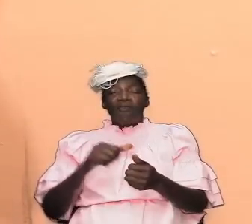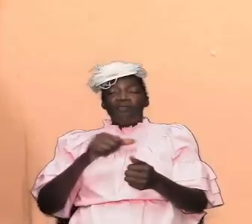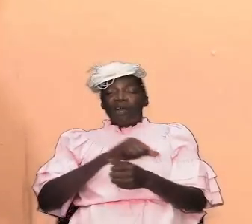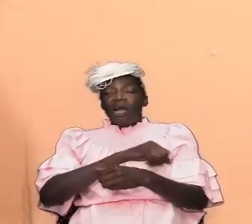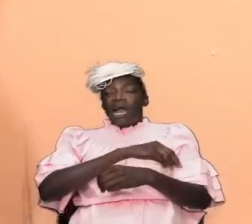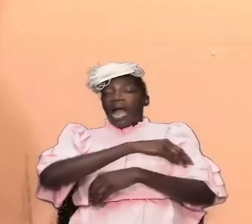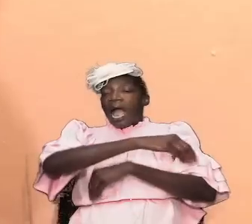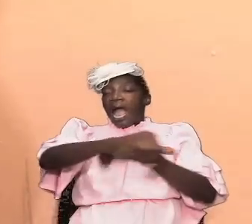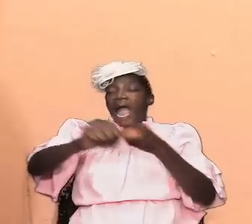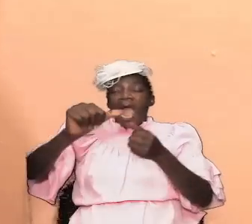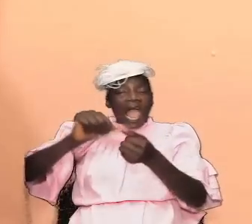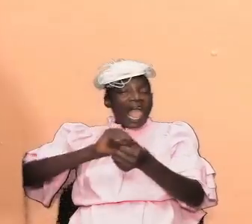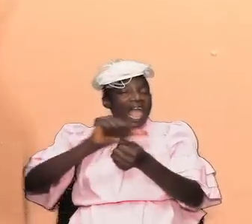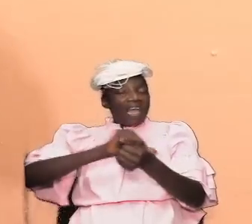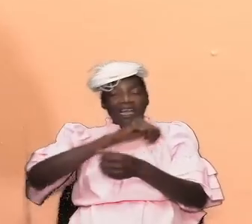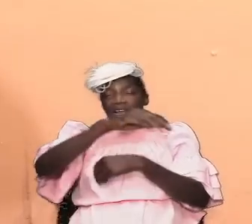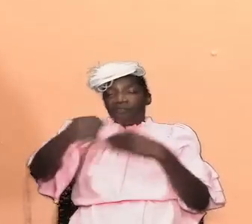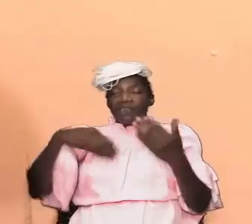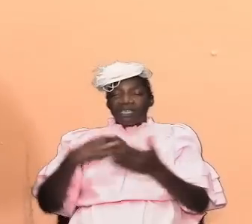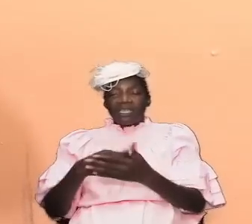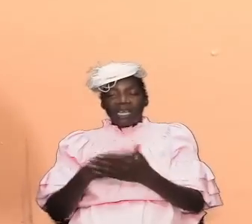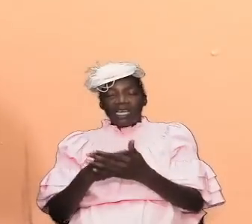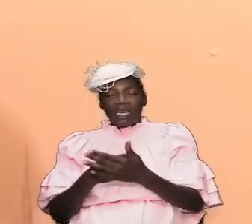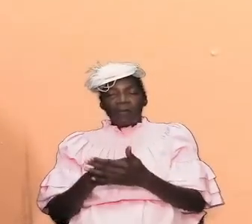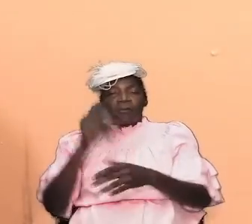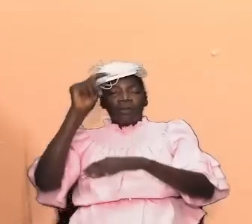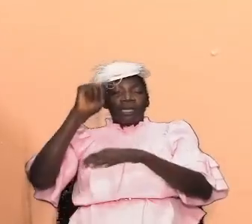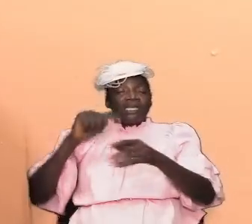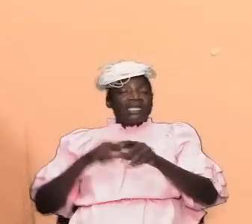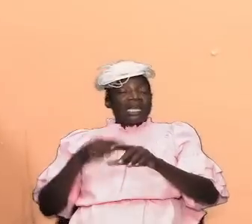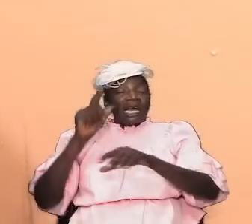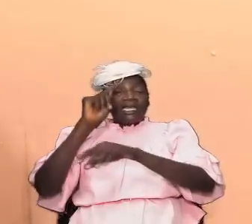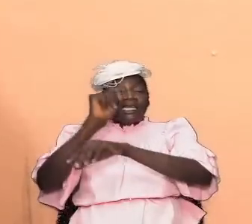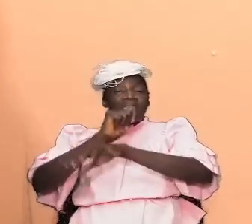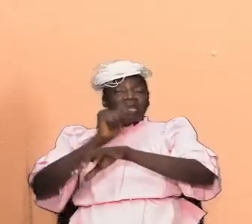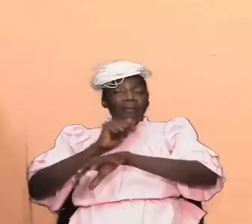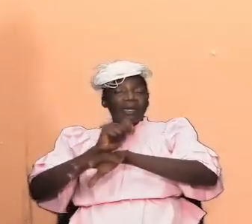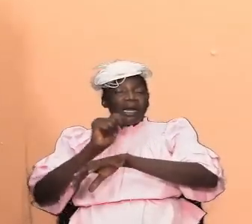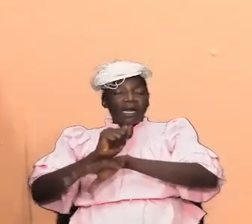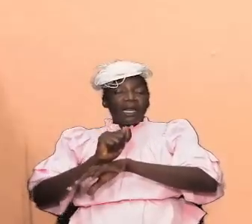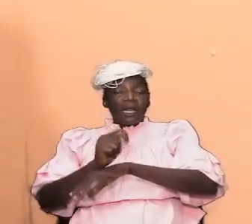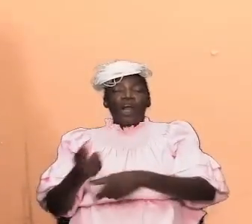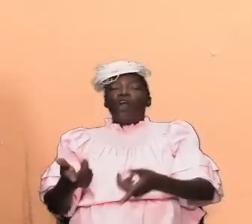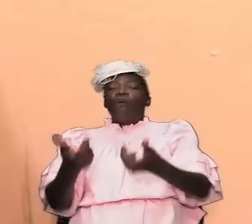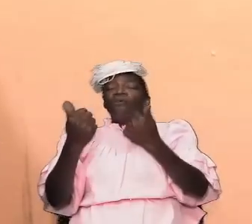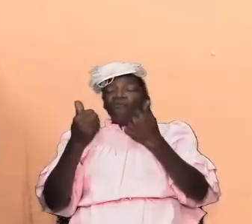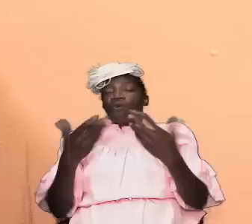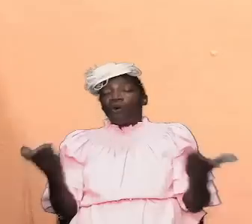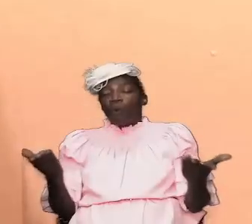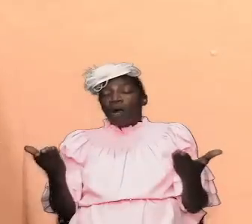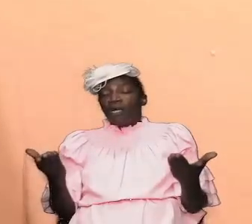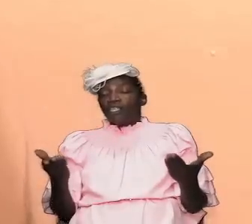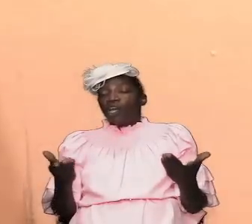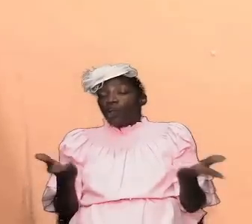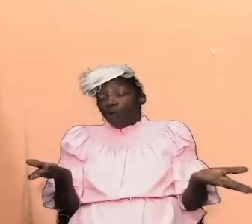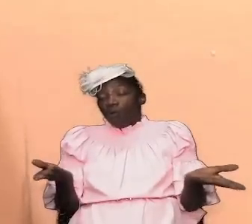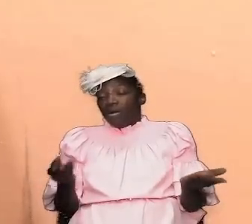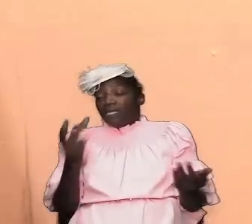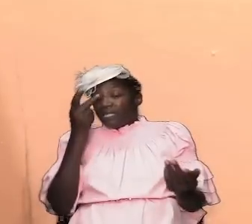and that tabernacle prefigured the church that was come so that what we are seeing today